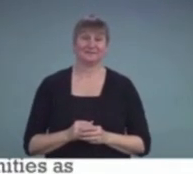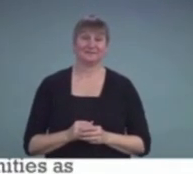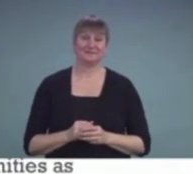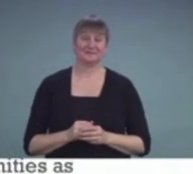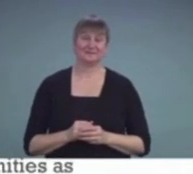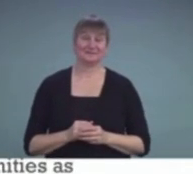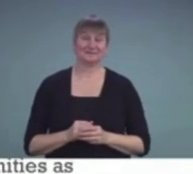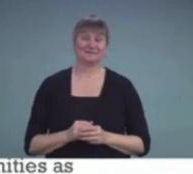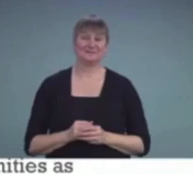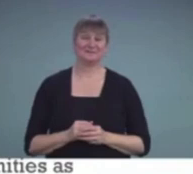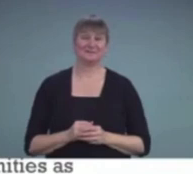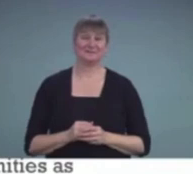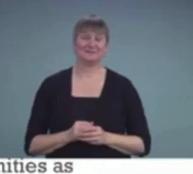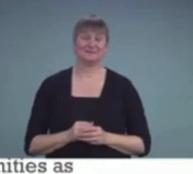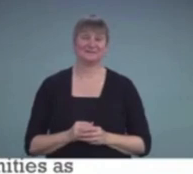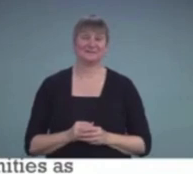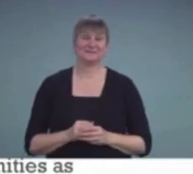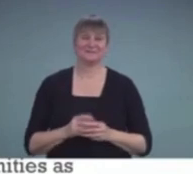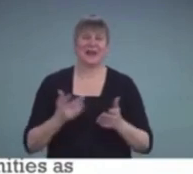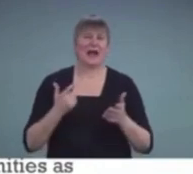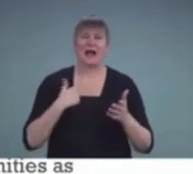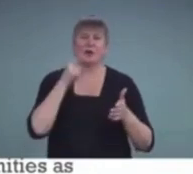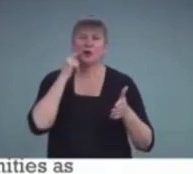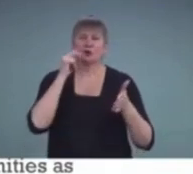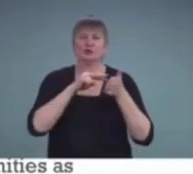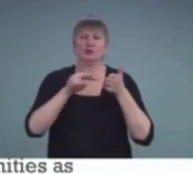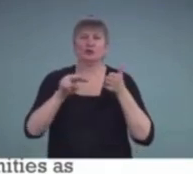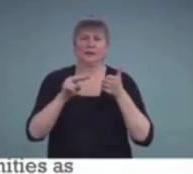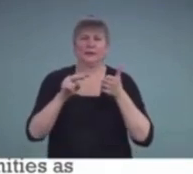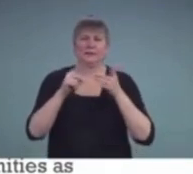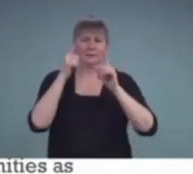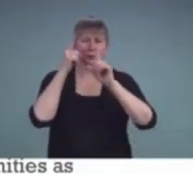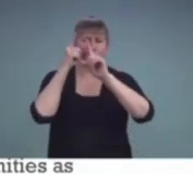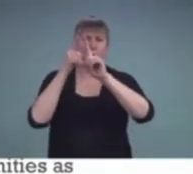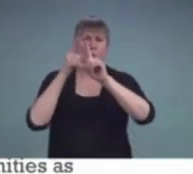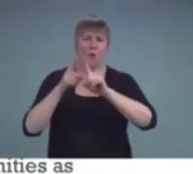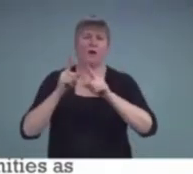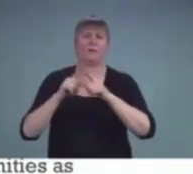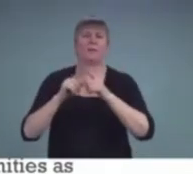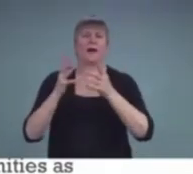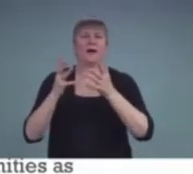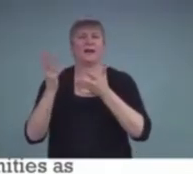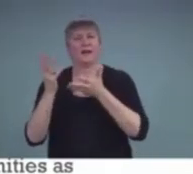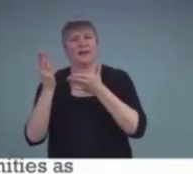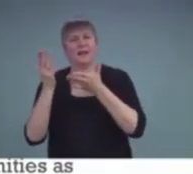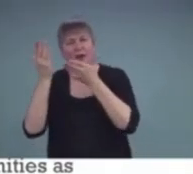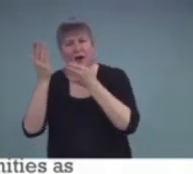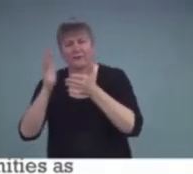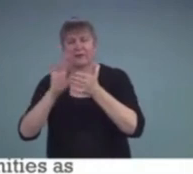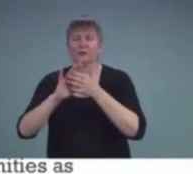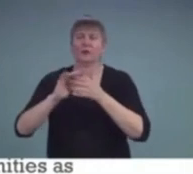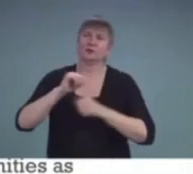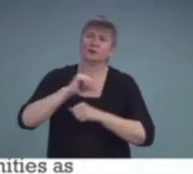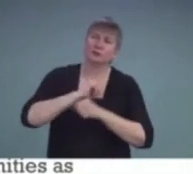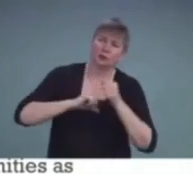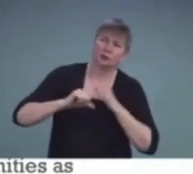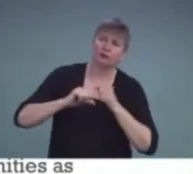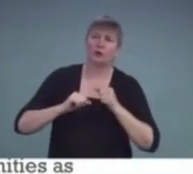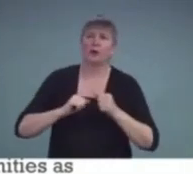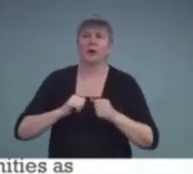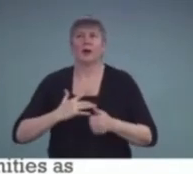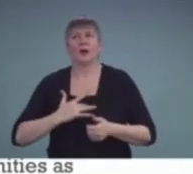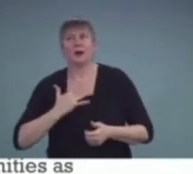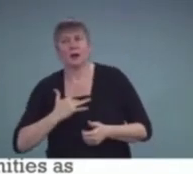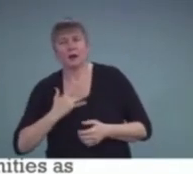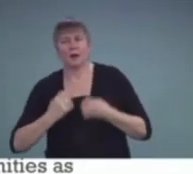So I'm not going to read these goals, but the goals that they offered in the social emotional area really put in my